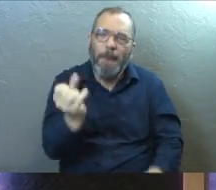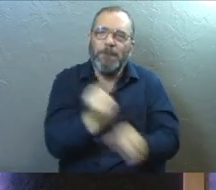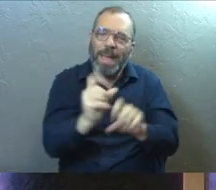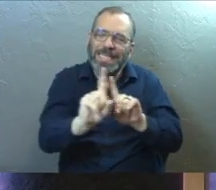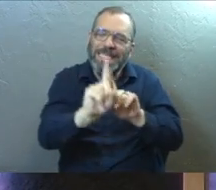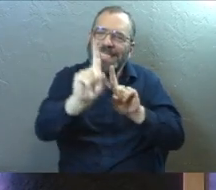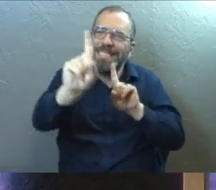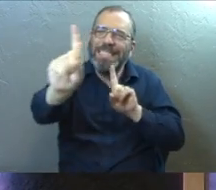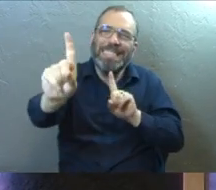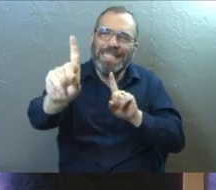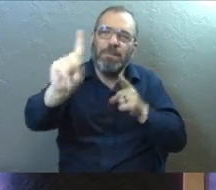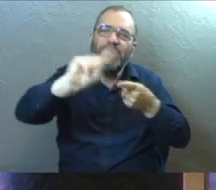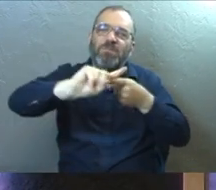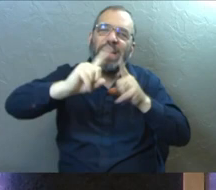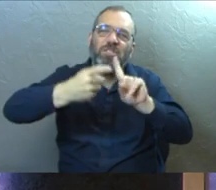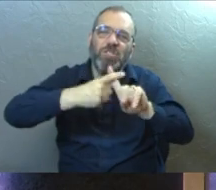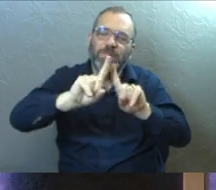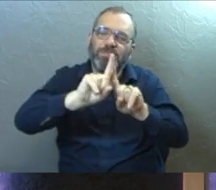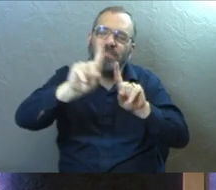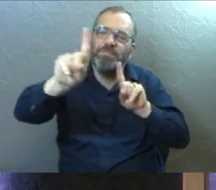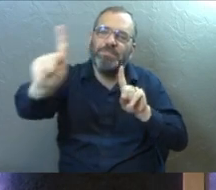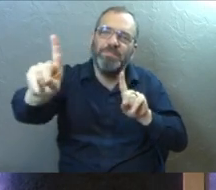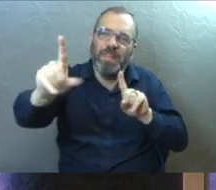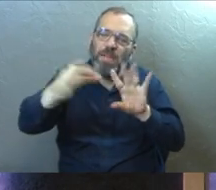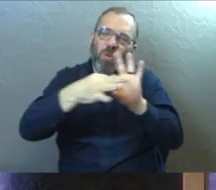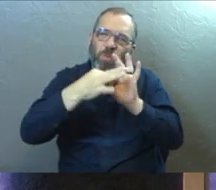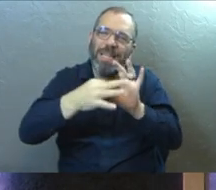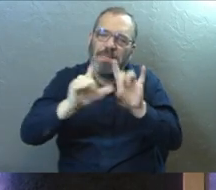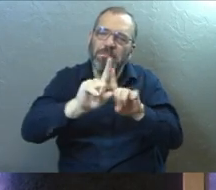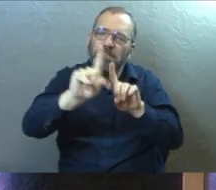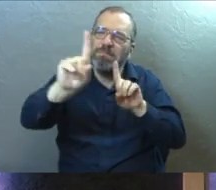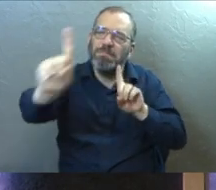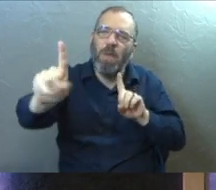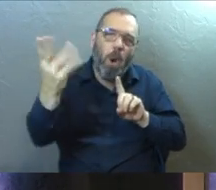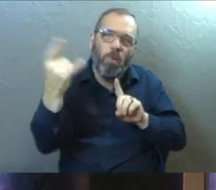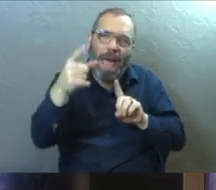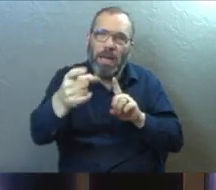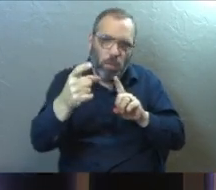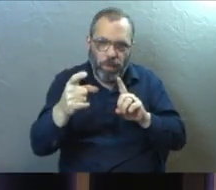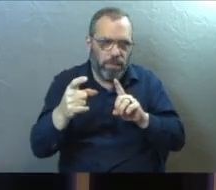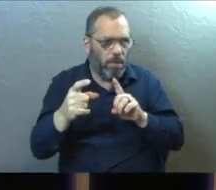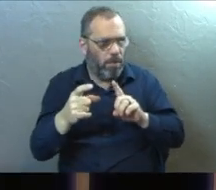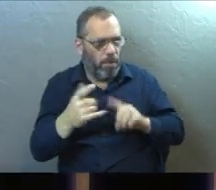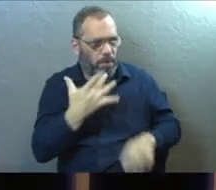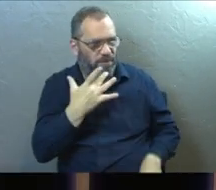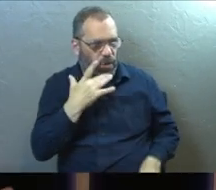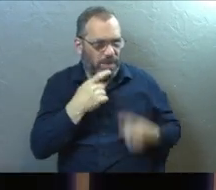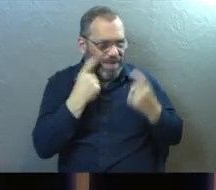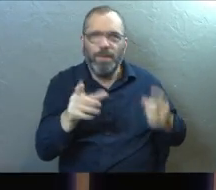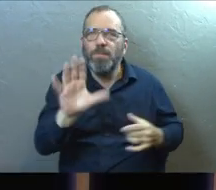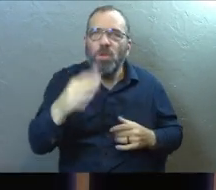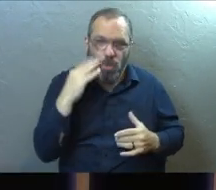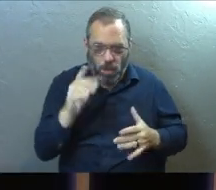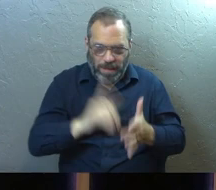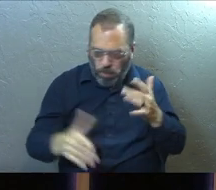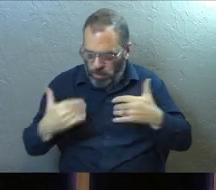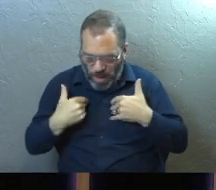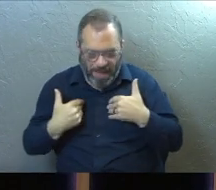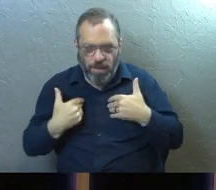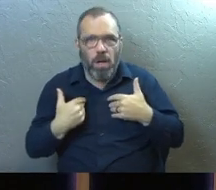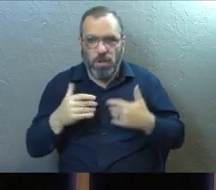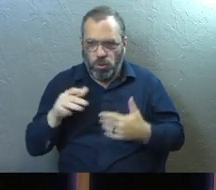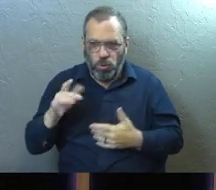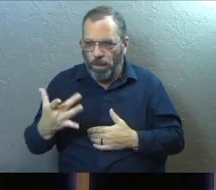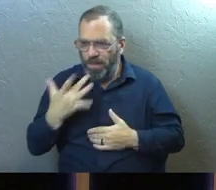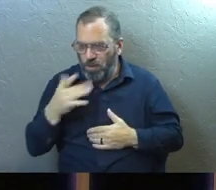creates distance in our friendship, in our relationship. Because when you're choosing sin, it's just like those possessions. You're